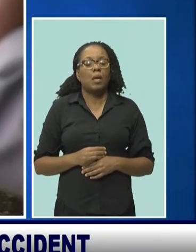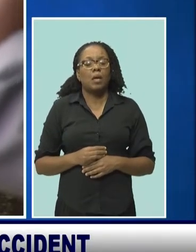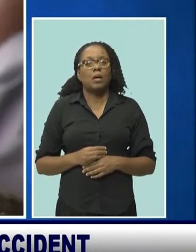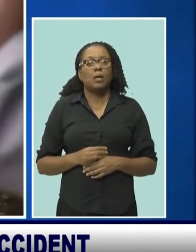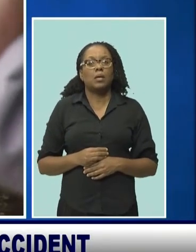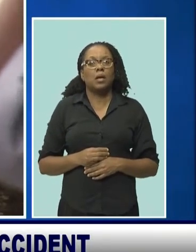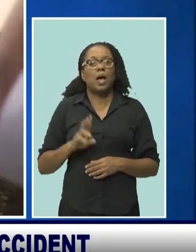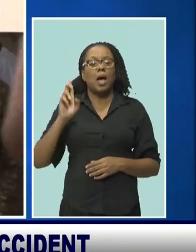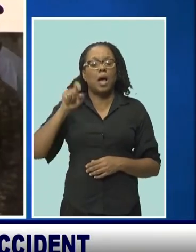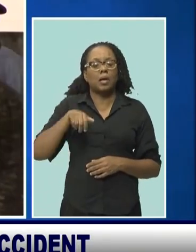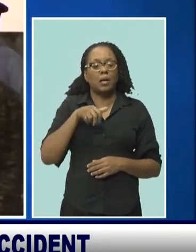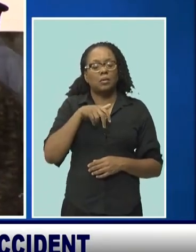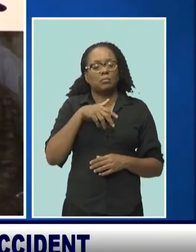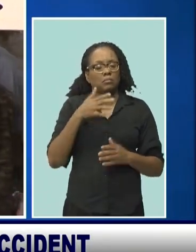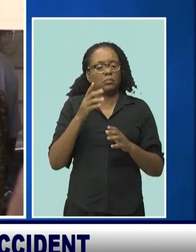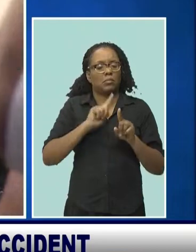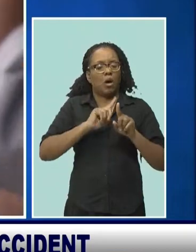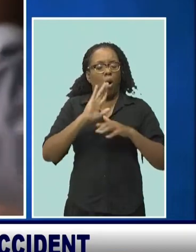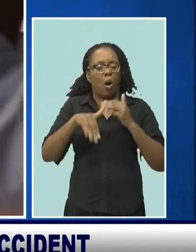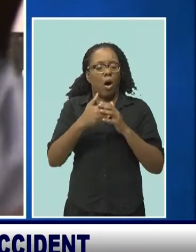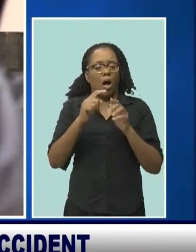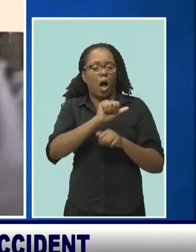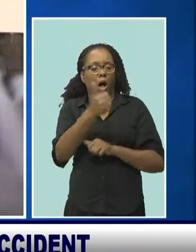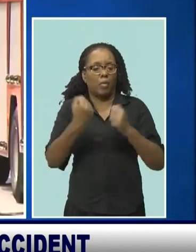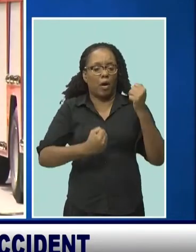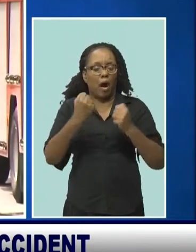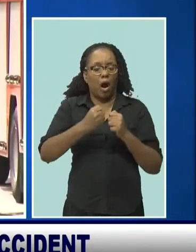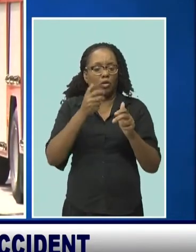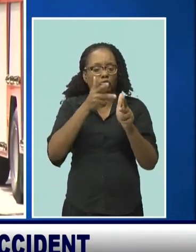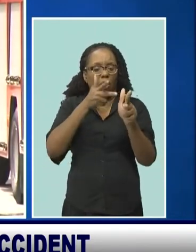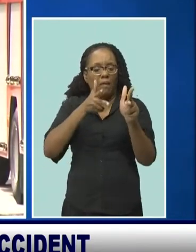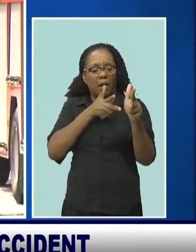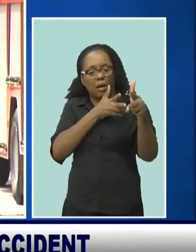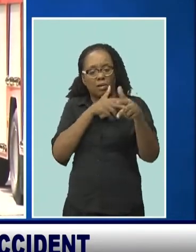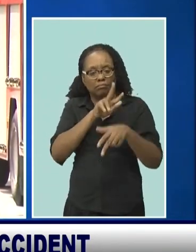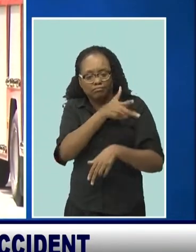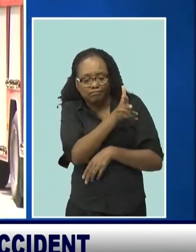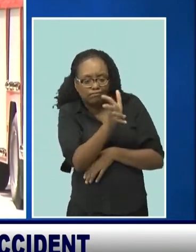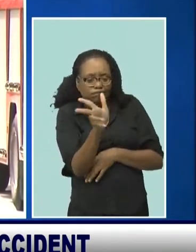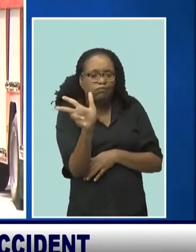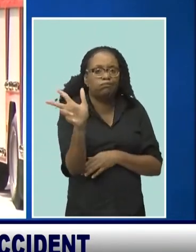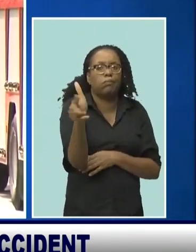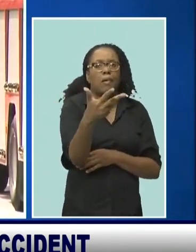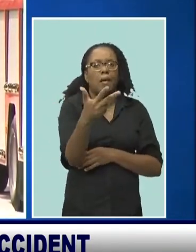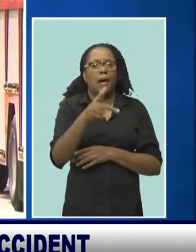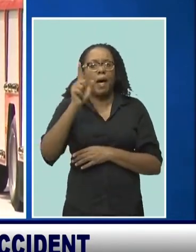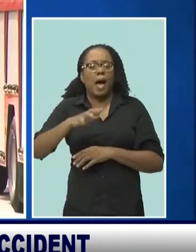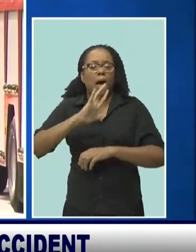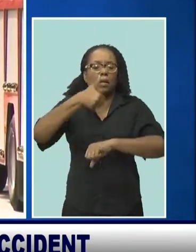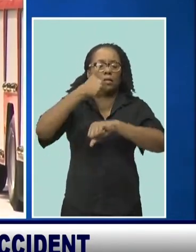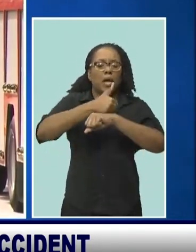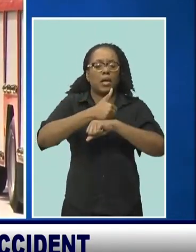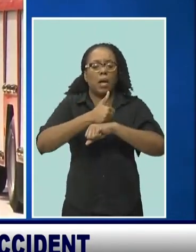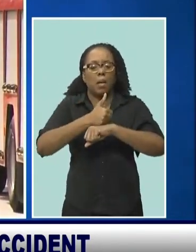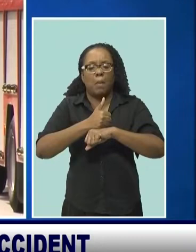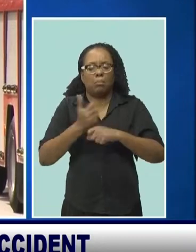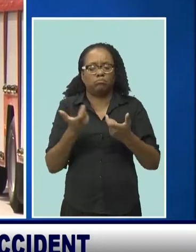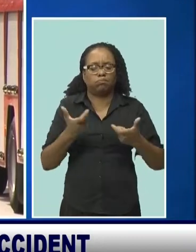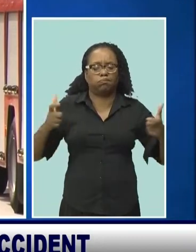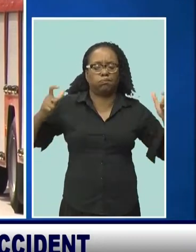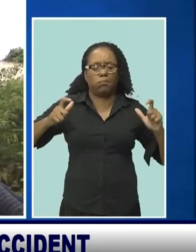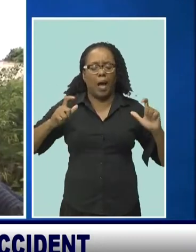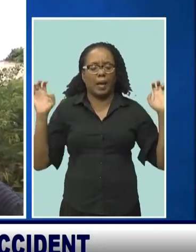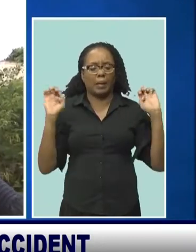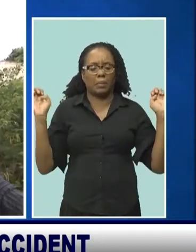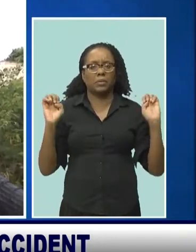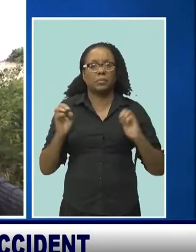Division were quickly on the scene as the mass casualty incident protocol was triggered. Police public affairs and communications